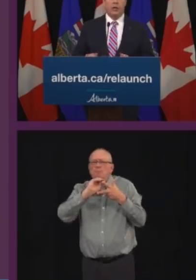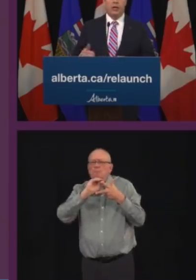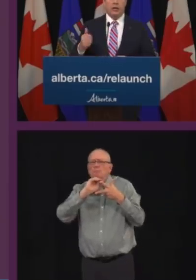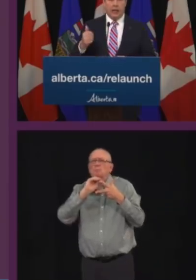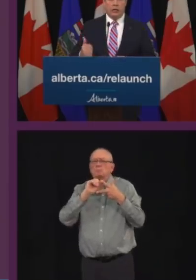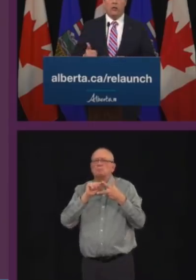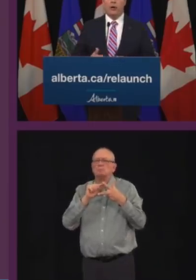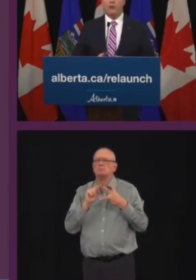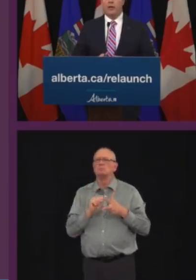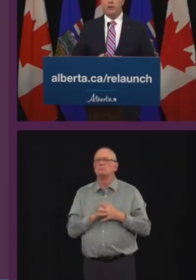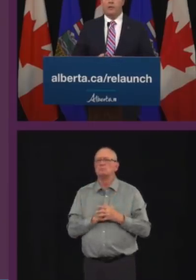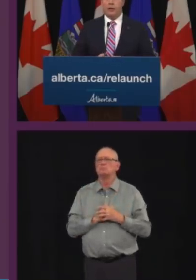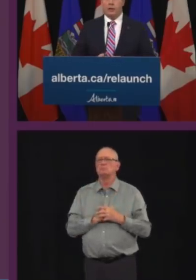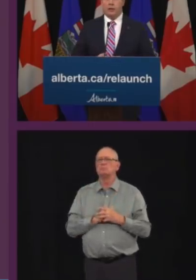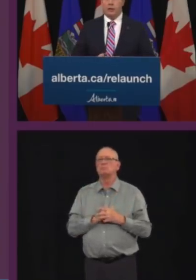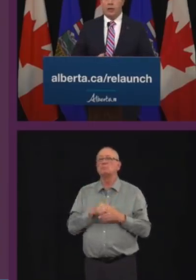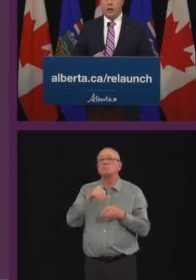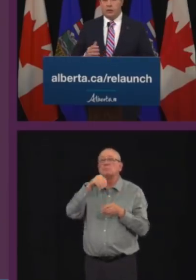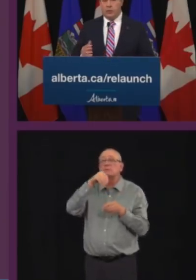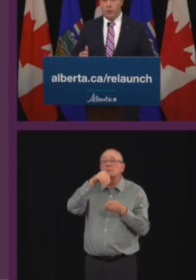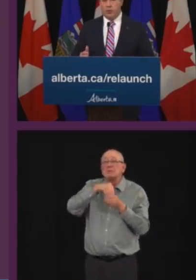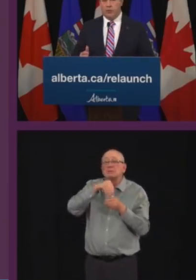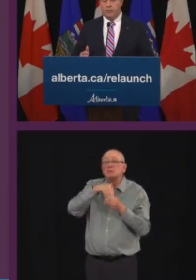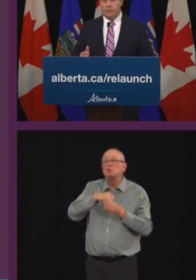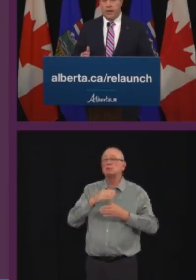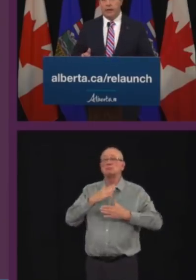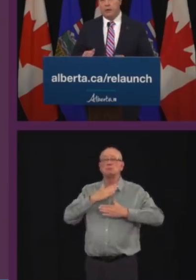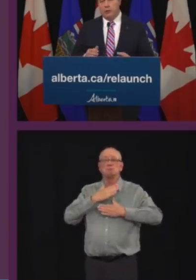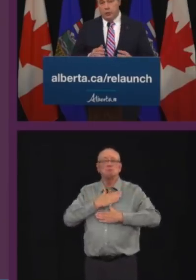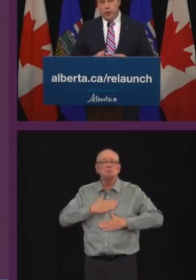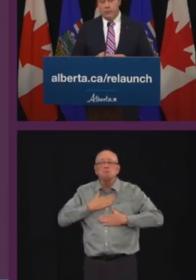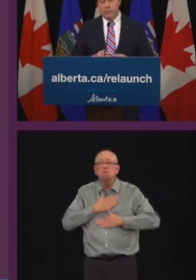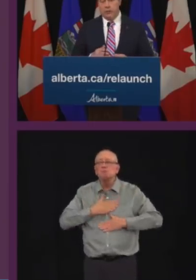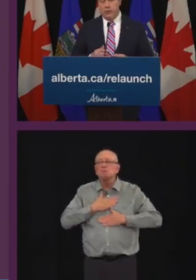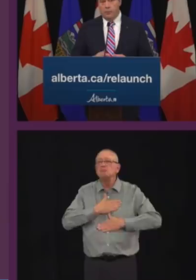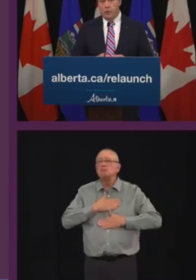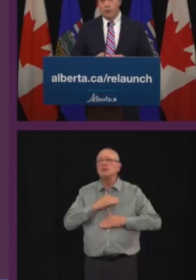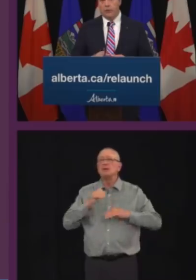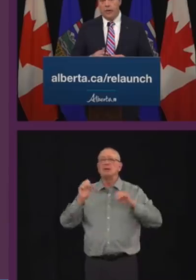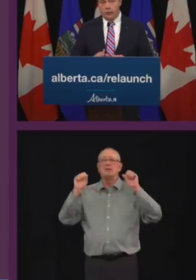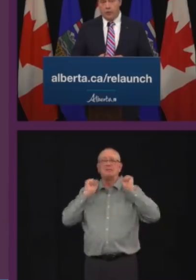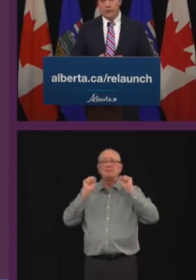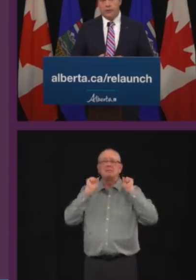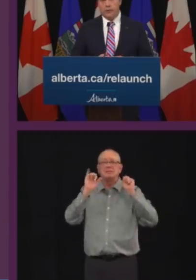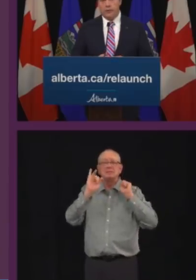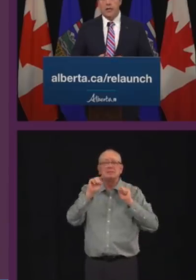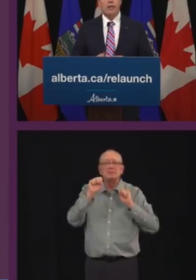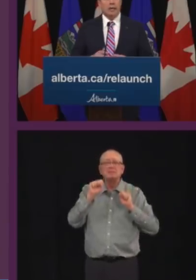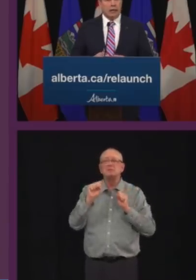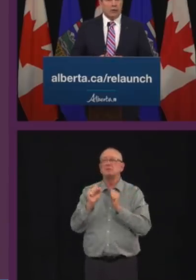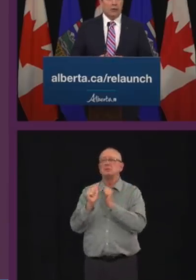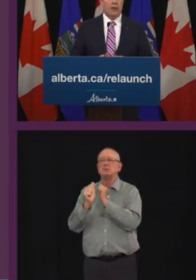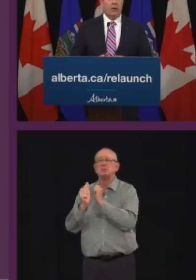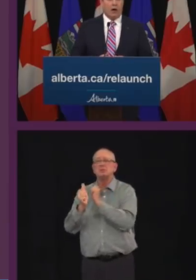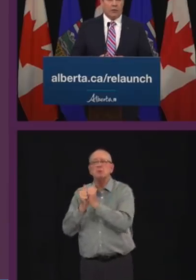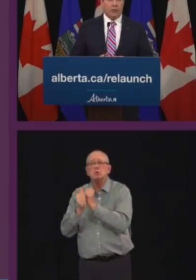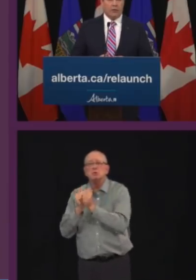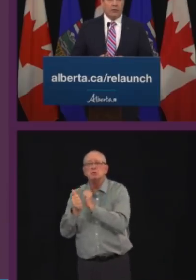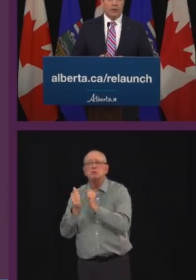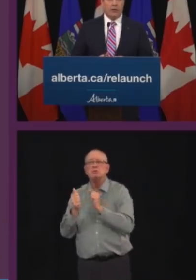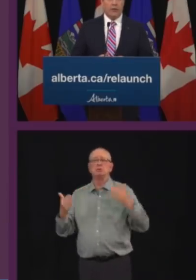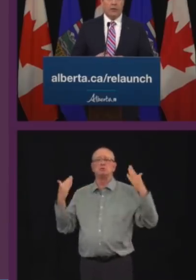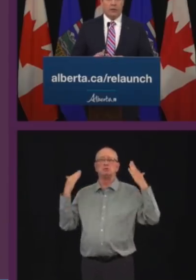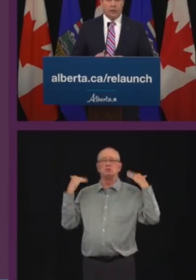these include indoor recreation, fitness and sports. That includes gyms, pools and arenas. Instrumental